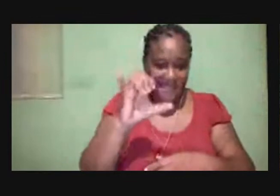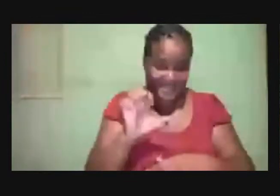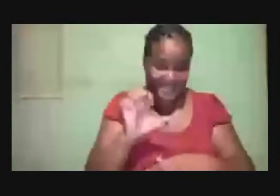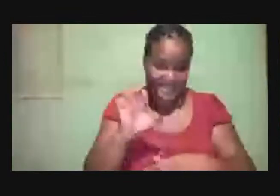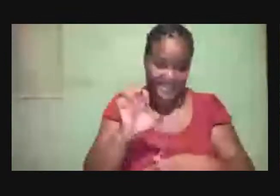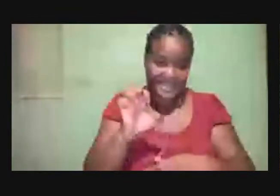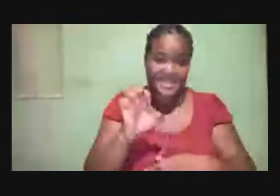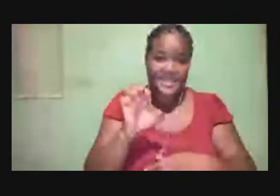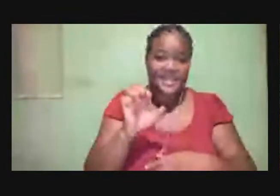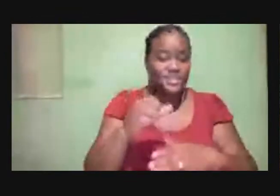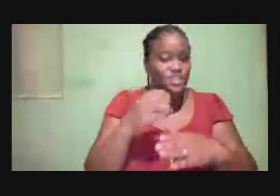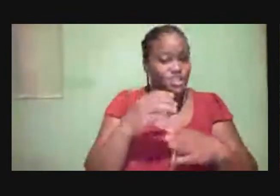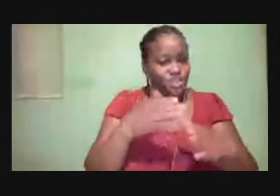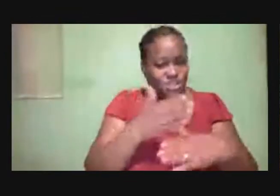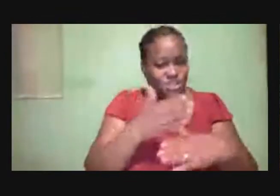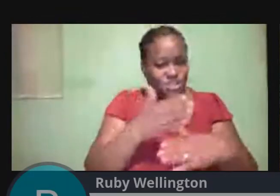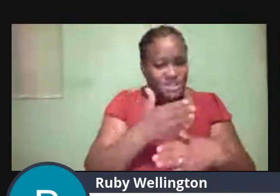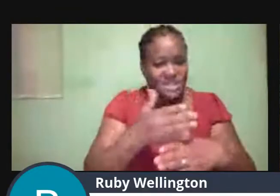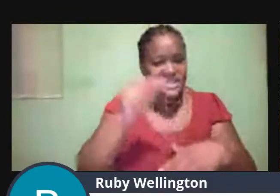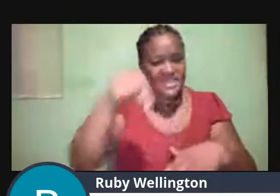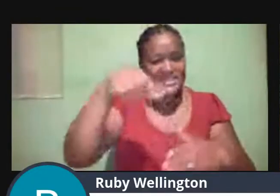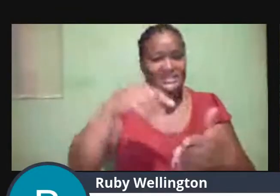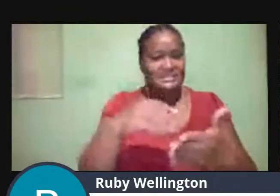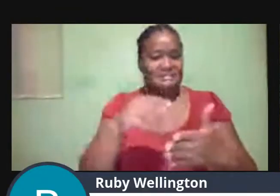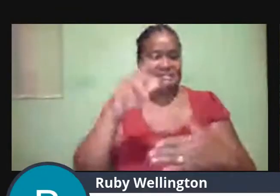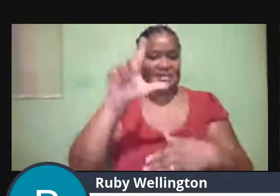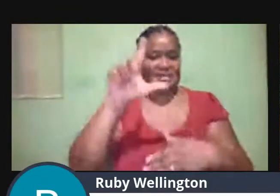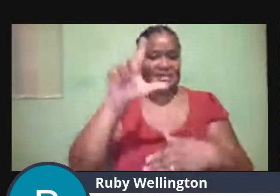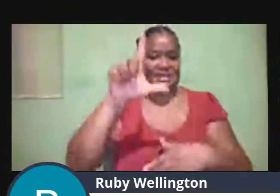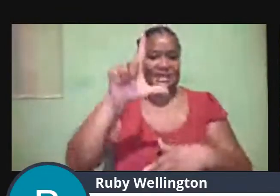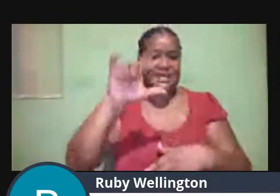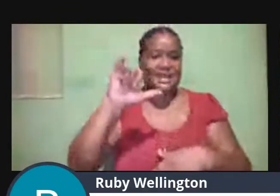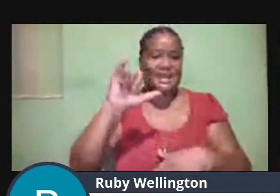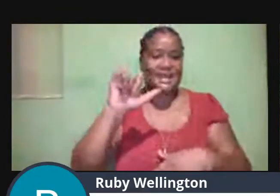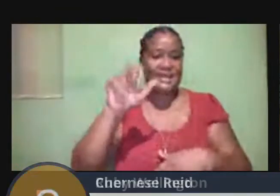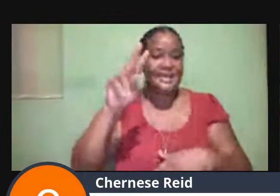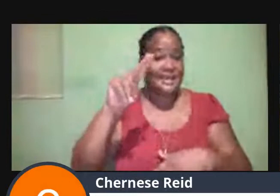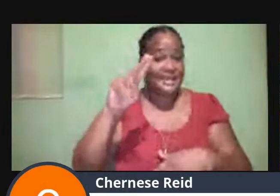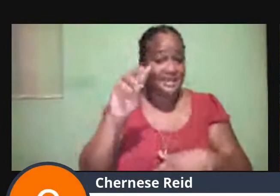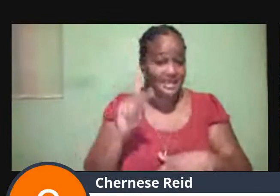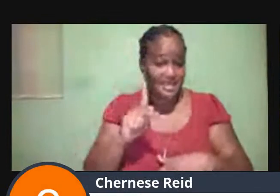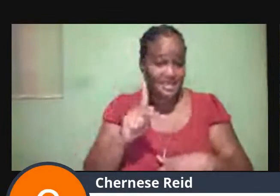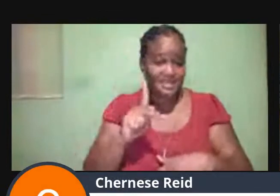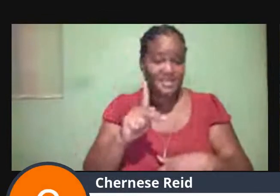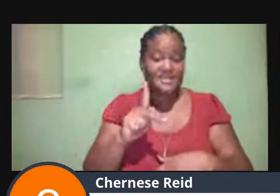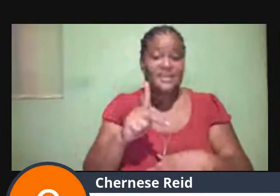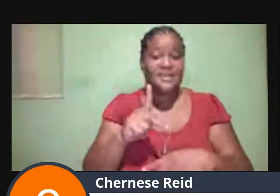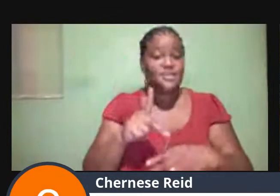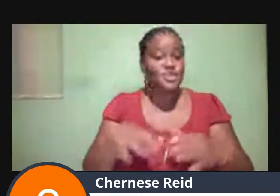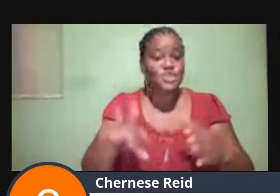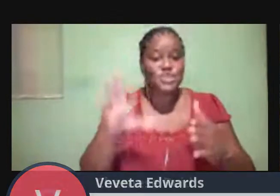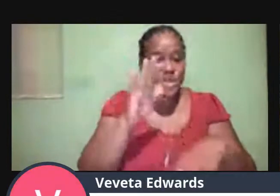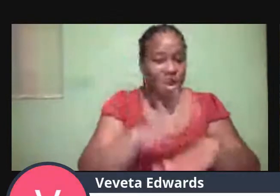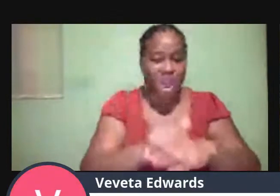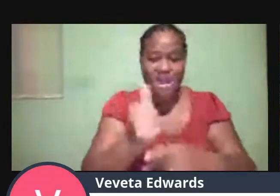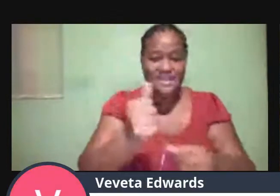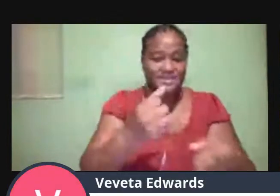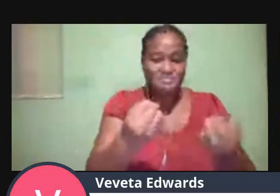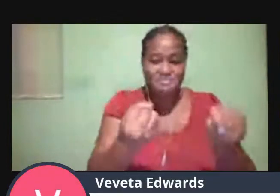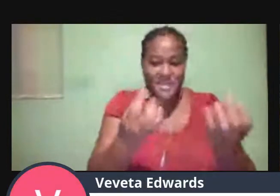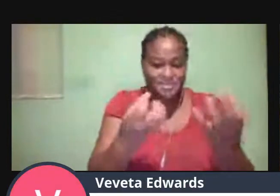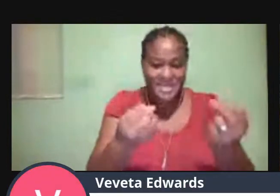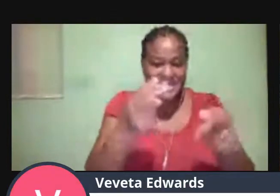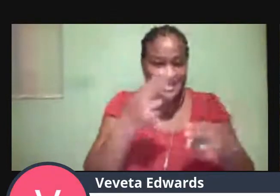Aileen Francis, Pamela Robinson, Maisie Williams, Velveta Edwards,